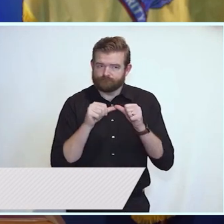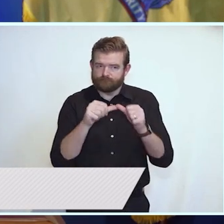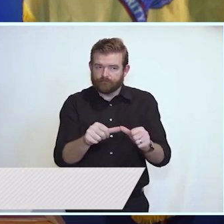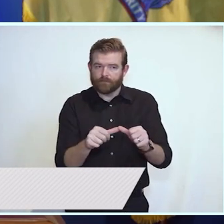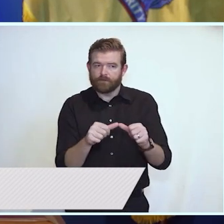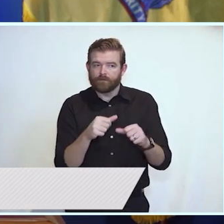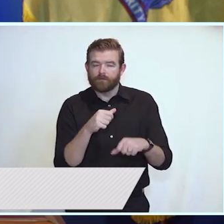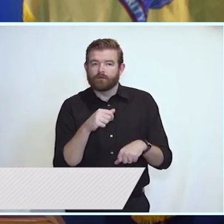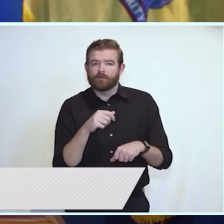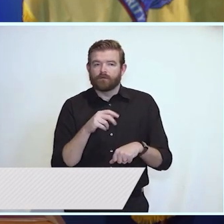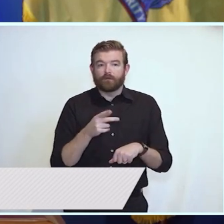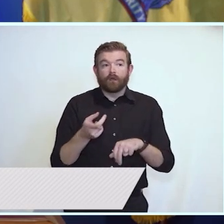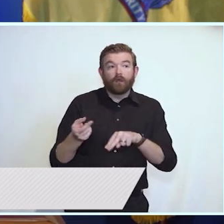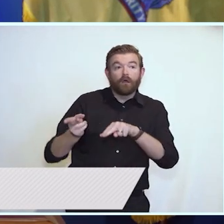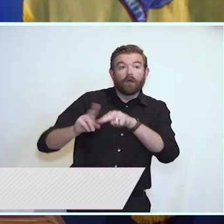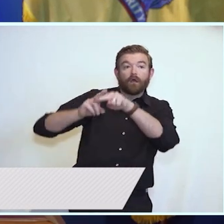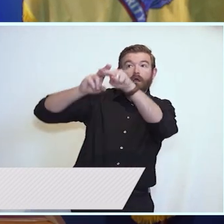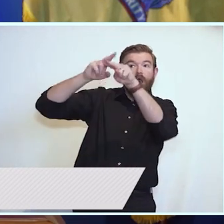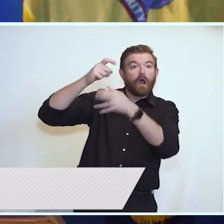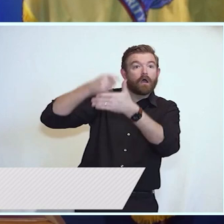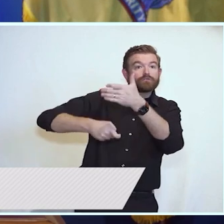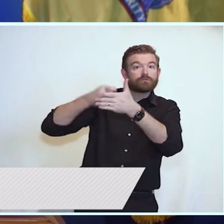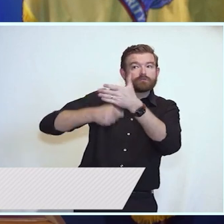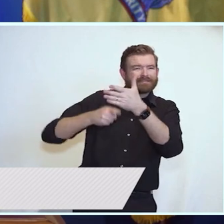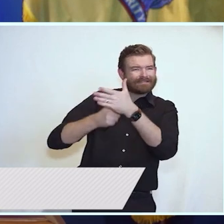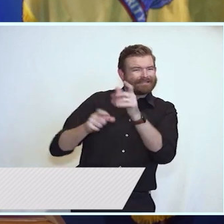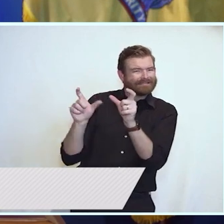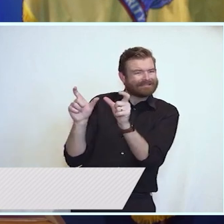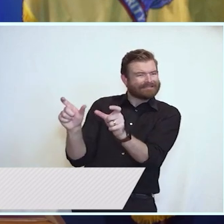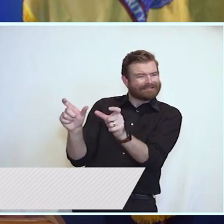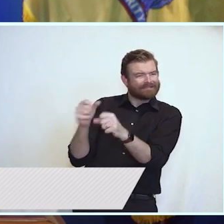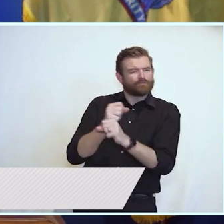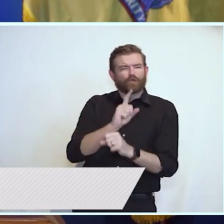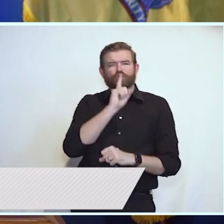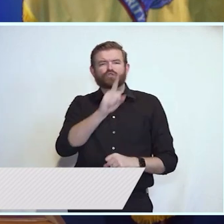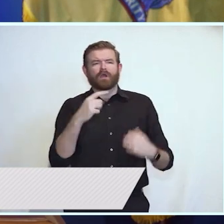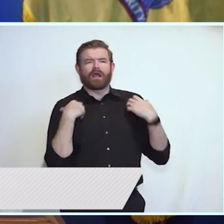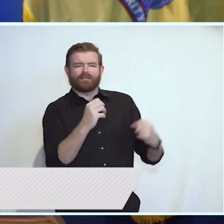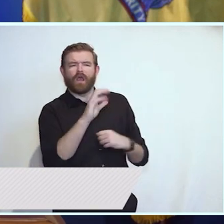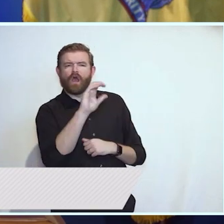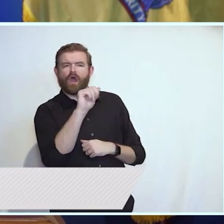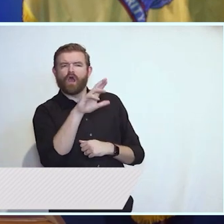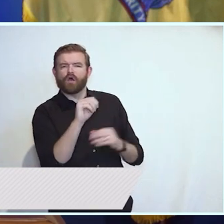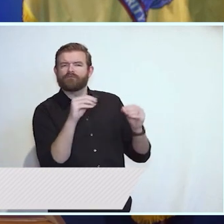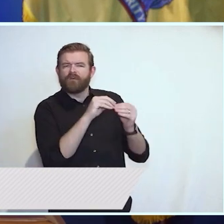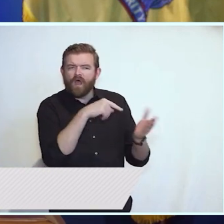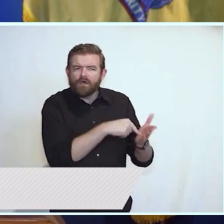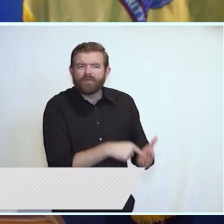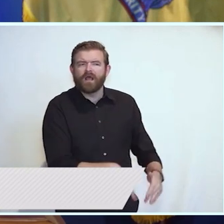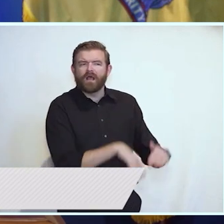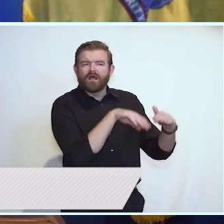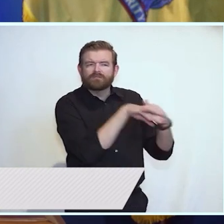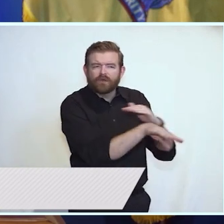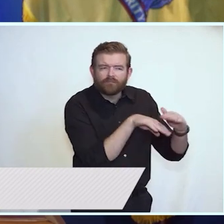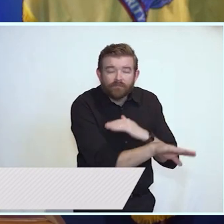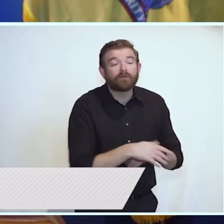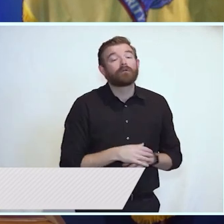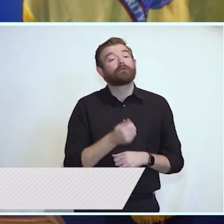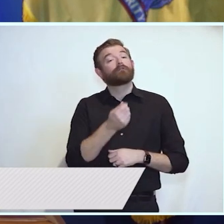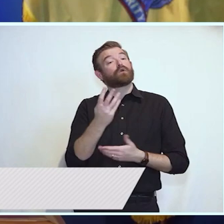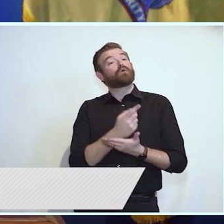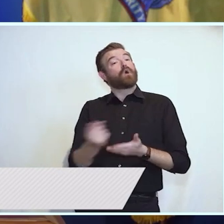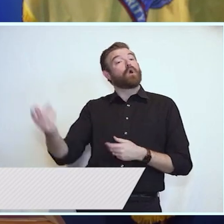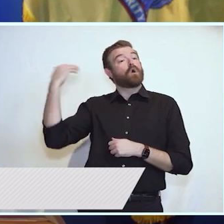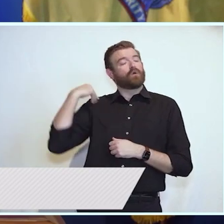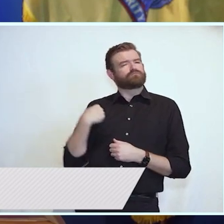on increasing costs to make healthcare more affordable and more accessible. A few weeks ago, I initiated a